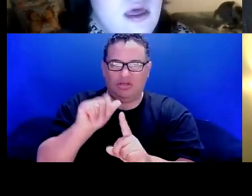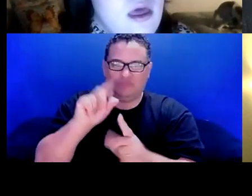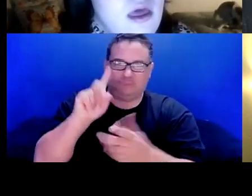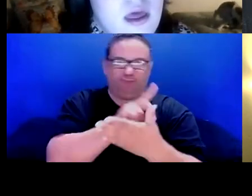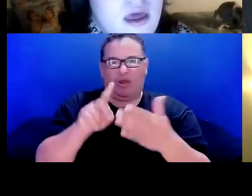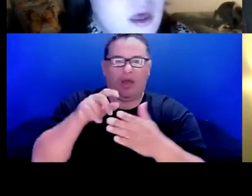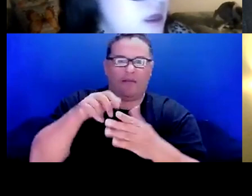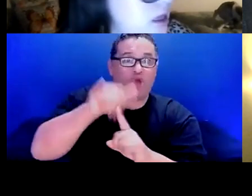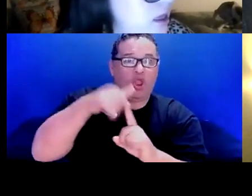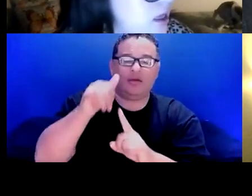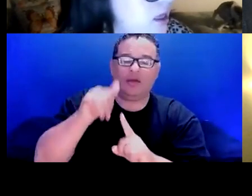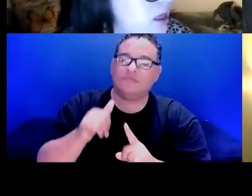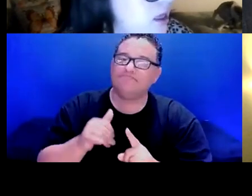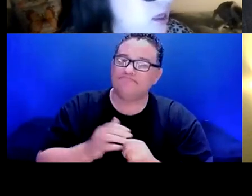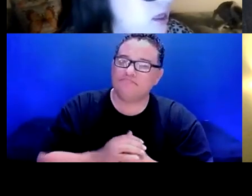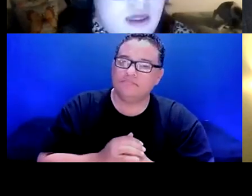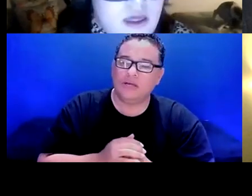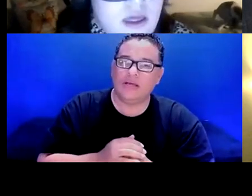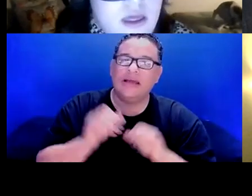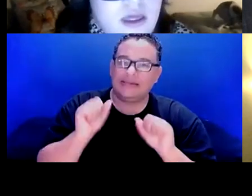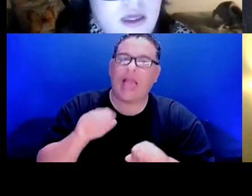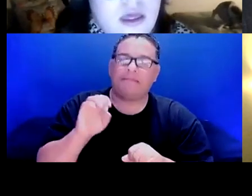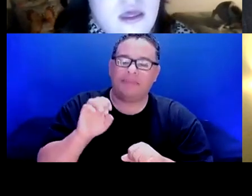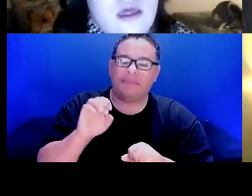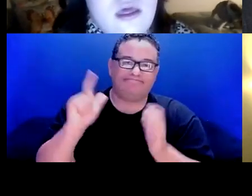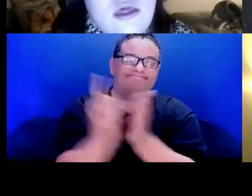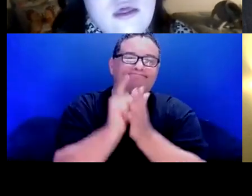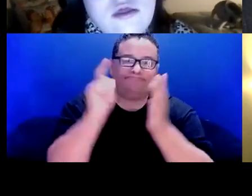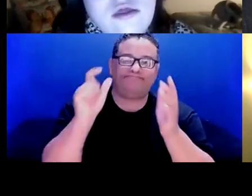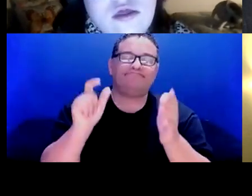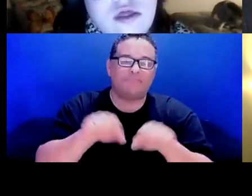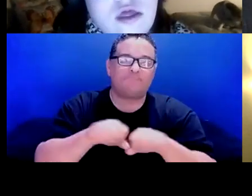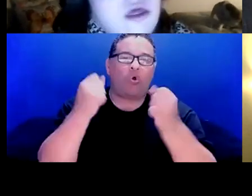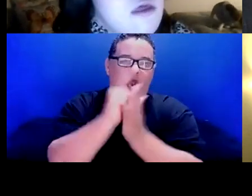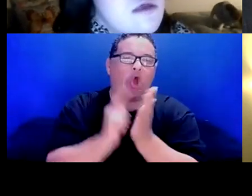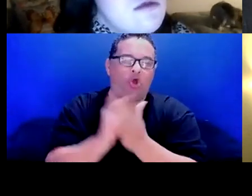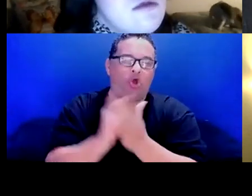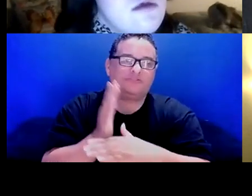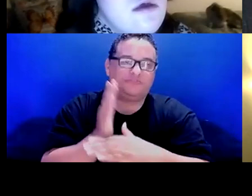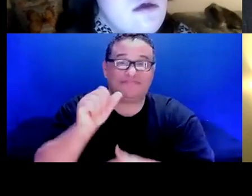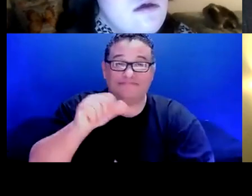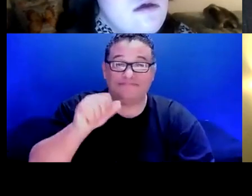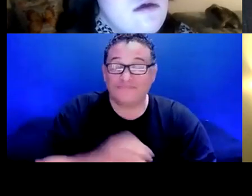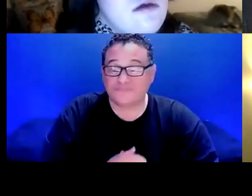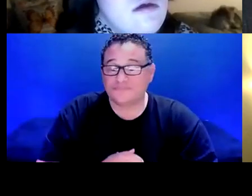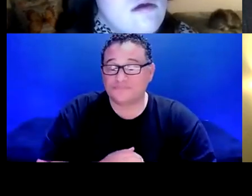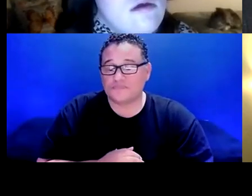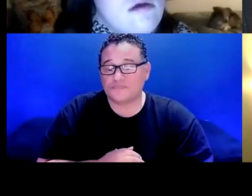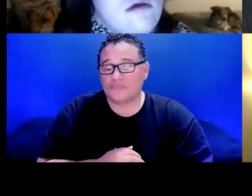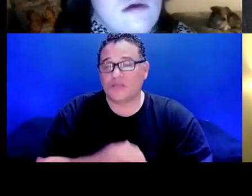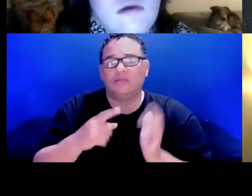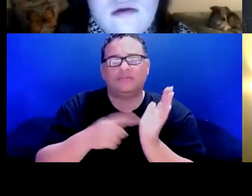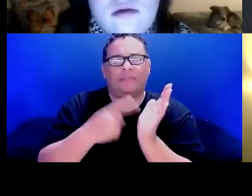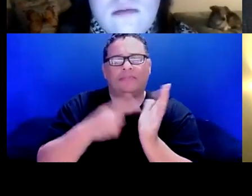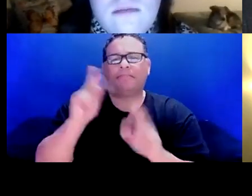then it's, it can become unlawful harassment. So, it can be protected because sometimes you don't, sometimes people do it